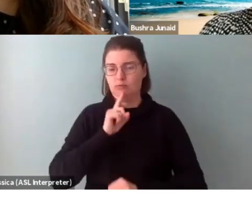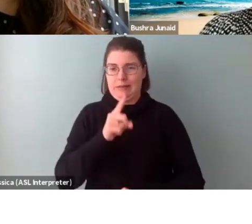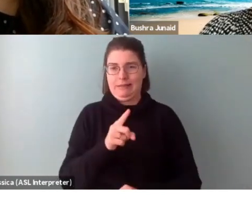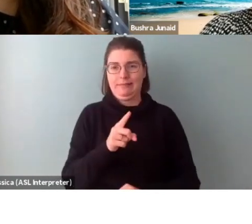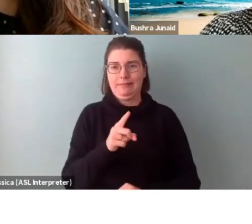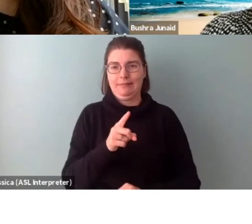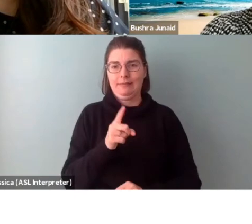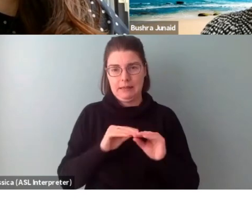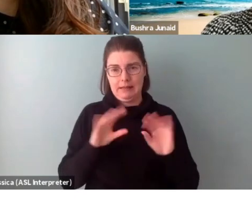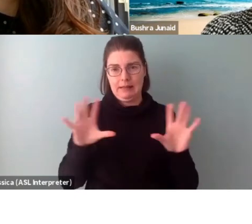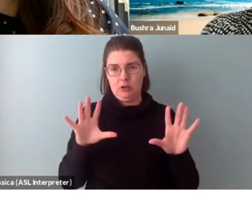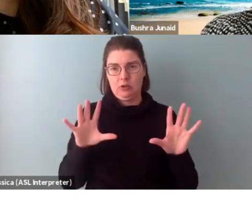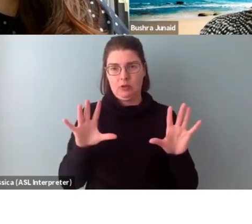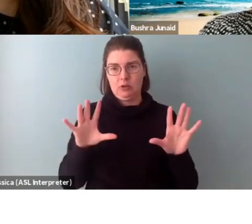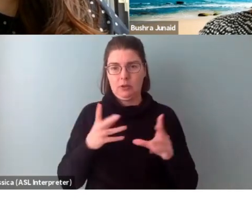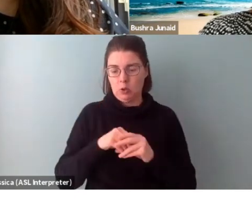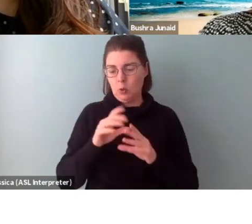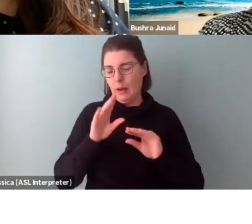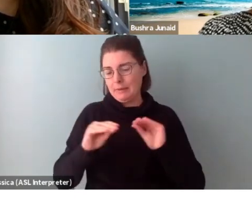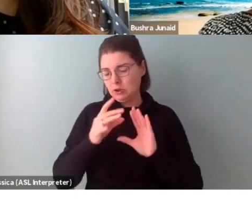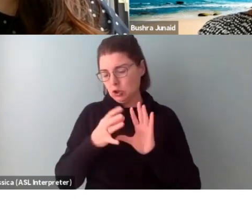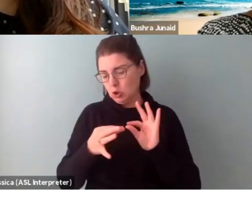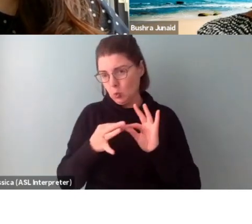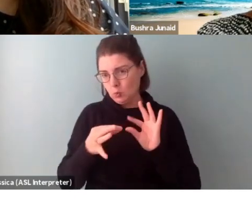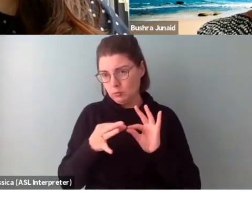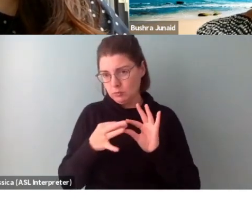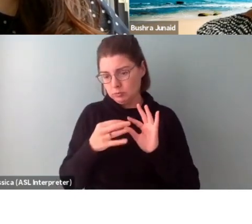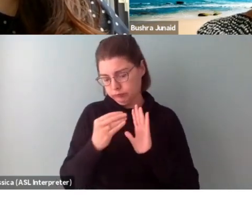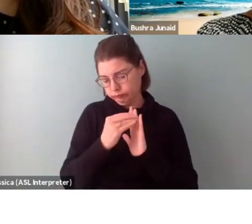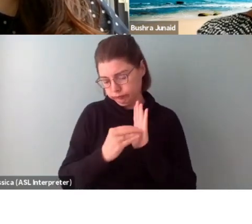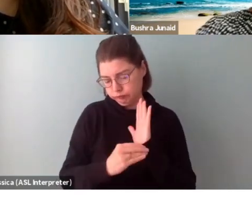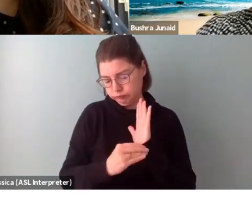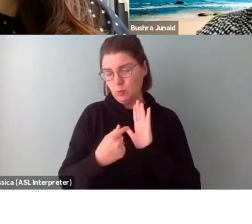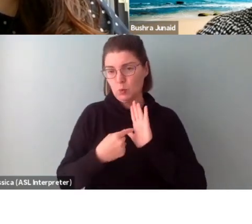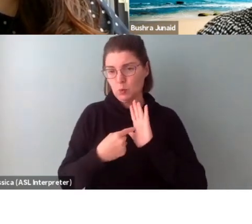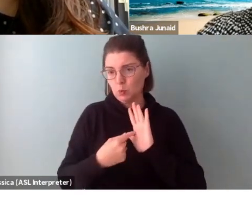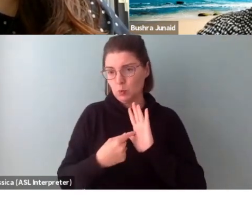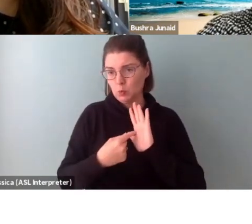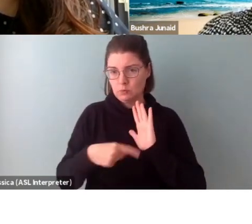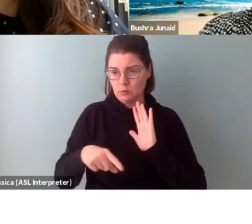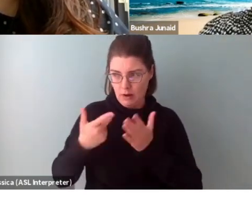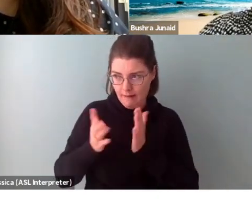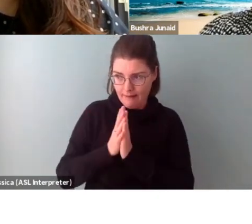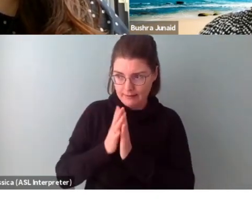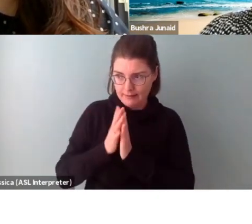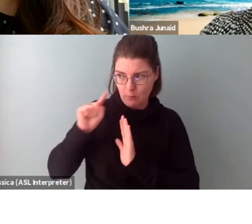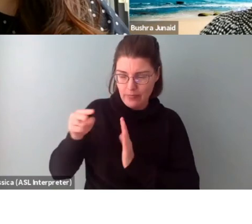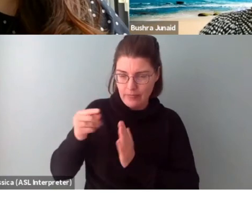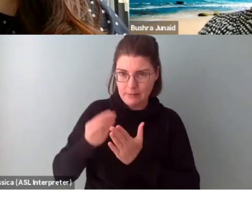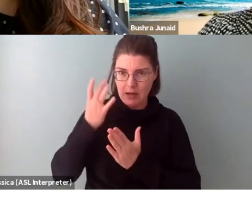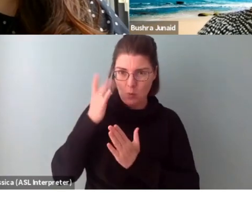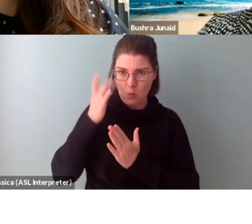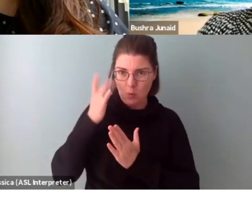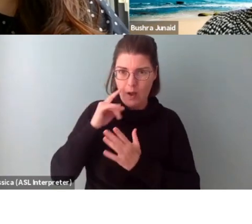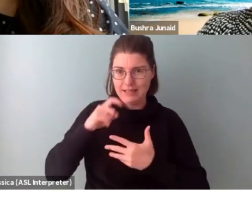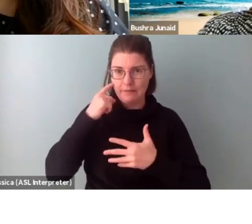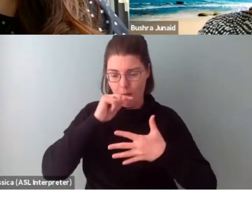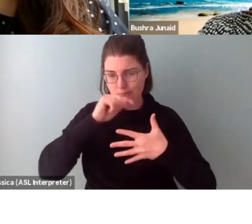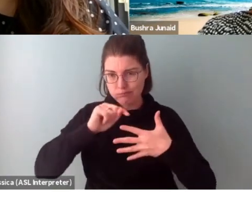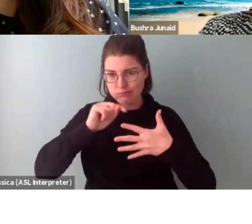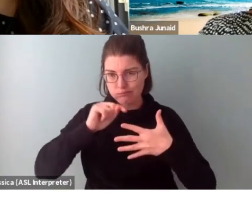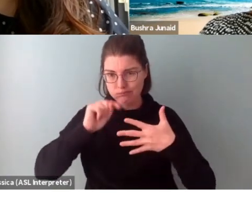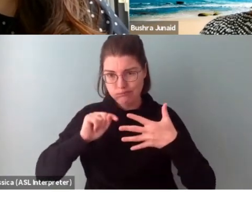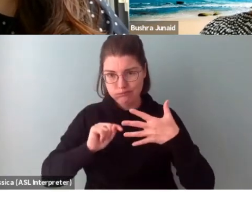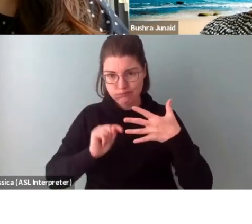clear and include budget notes that are showed that, you know, that you're asking for what it is that you need. And then